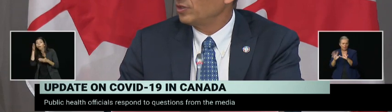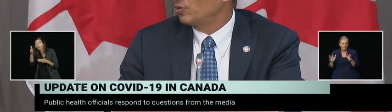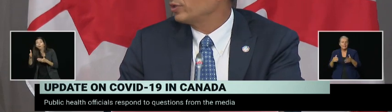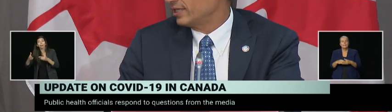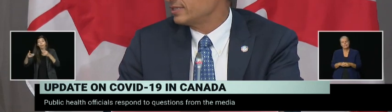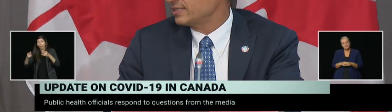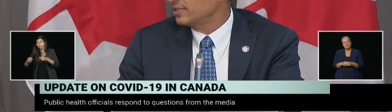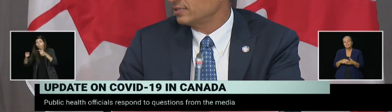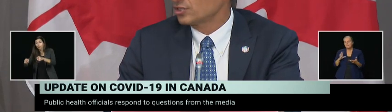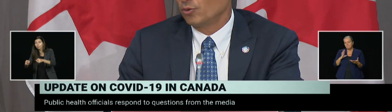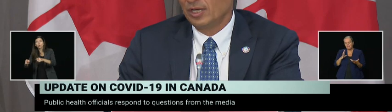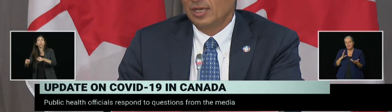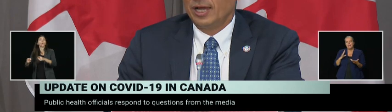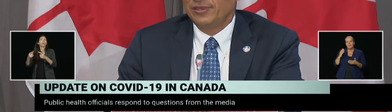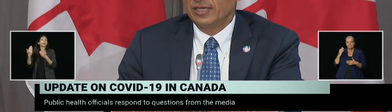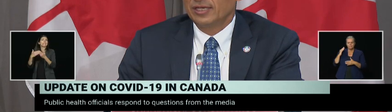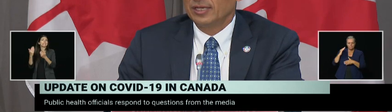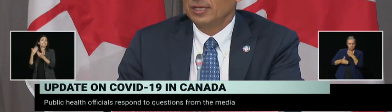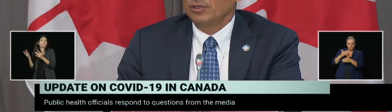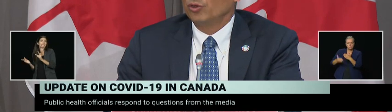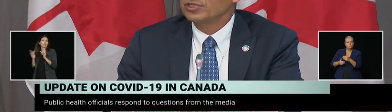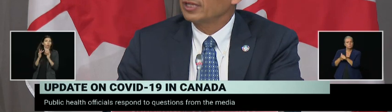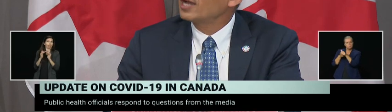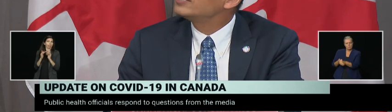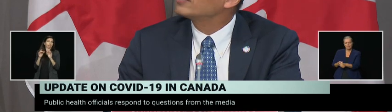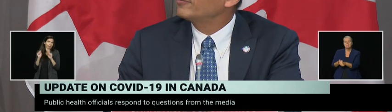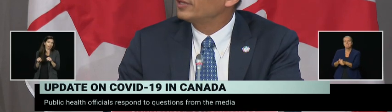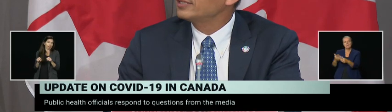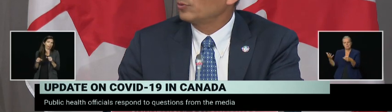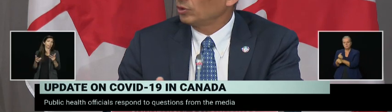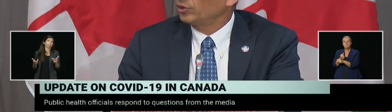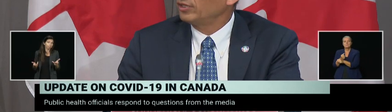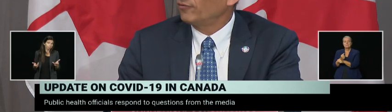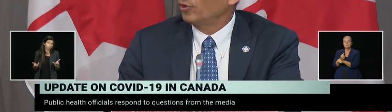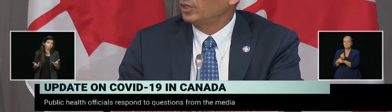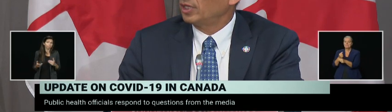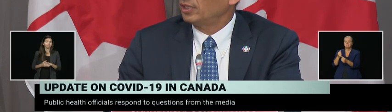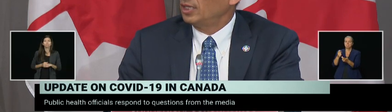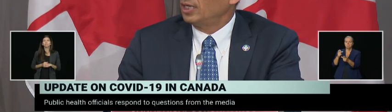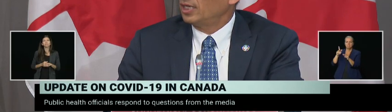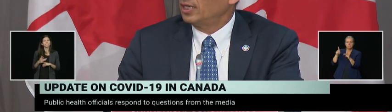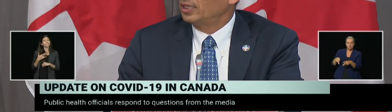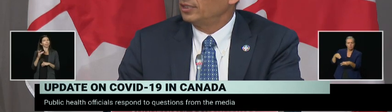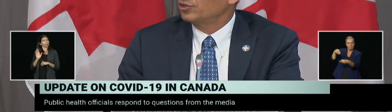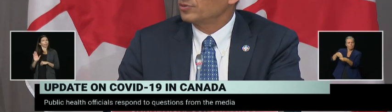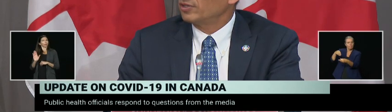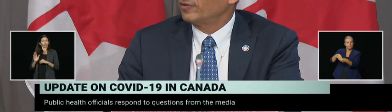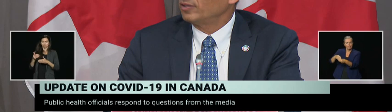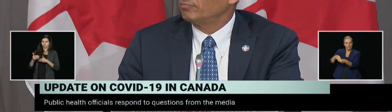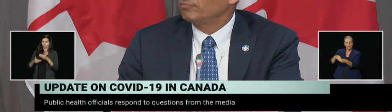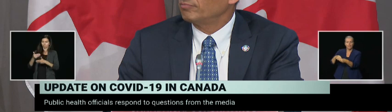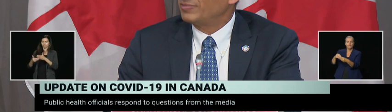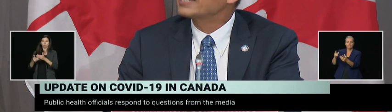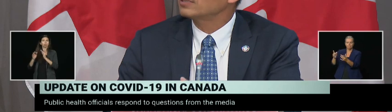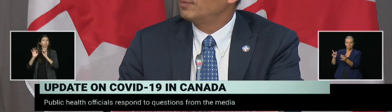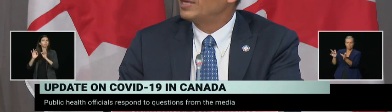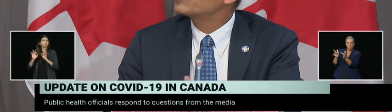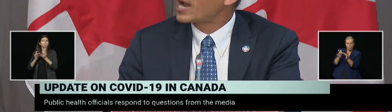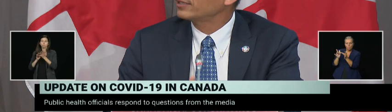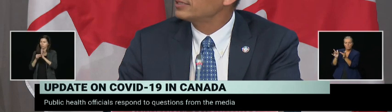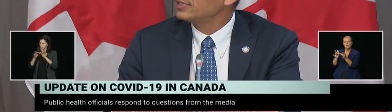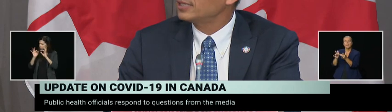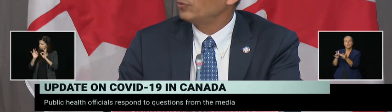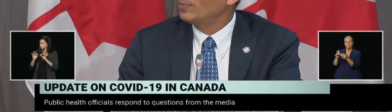counsel them to go get testing. So I think those are the kinds of things that we're looking for in terms of best